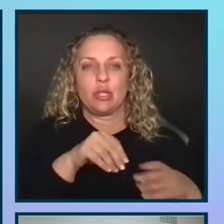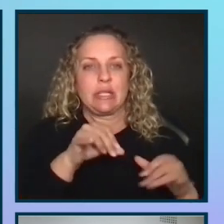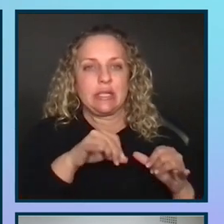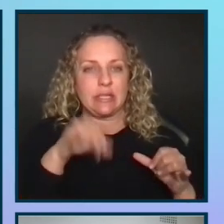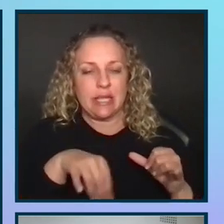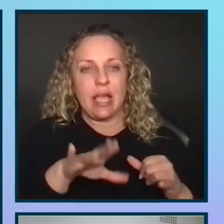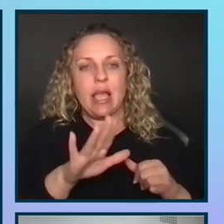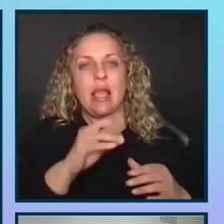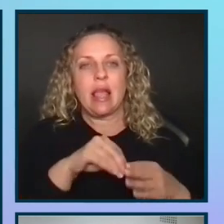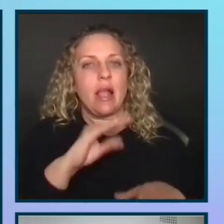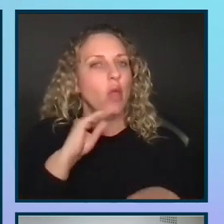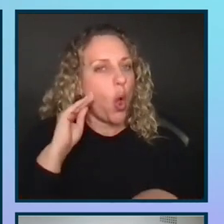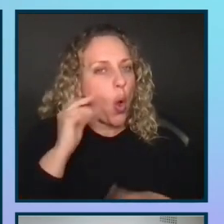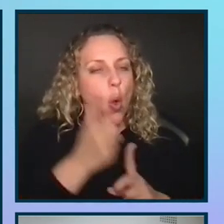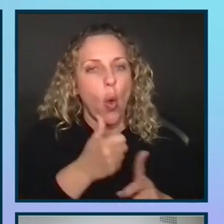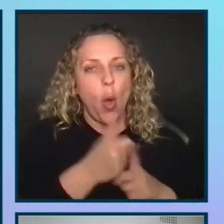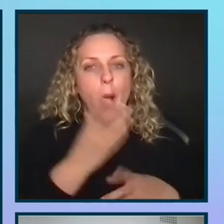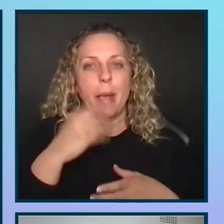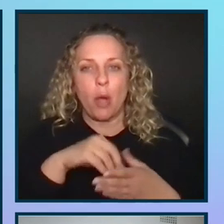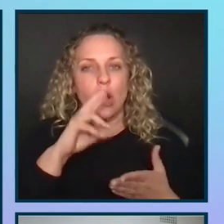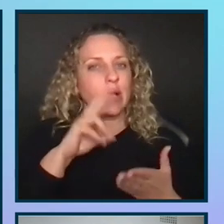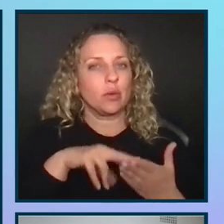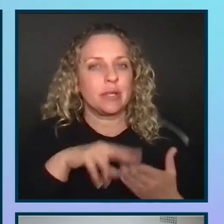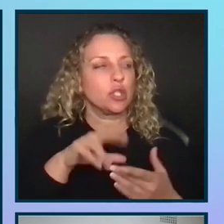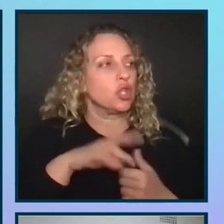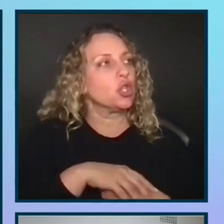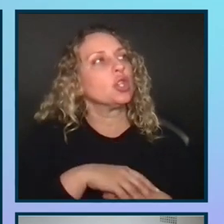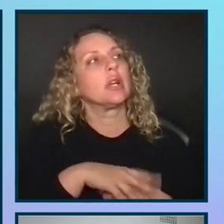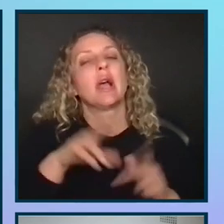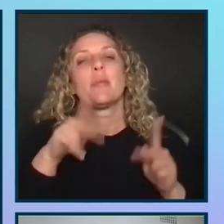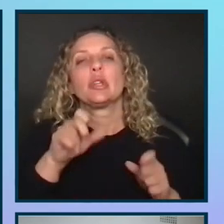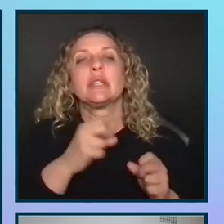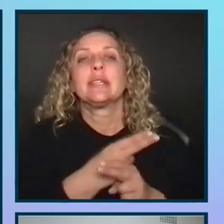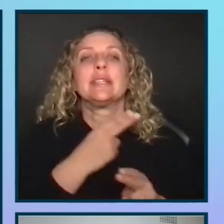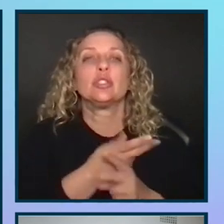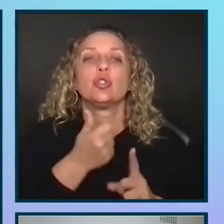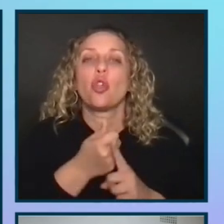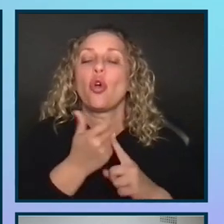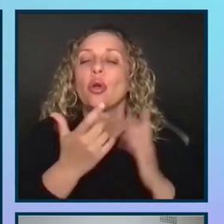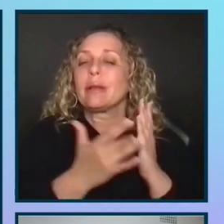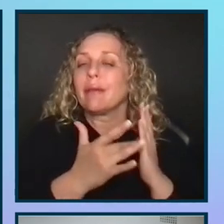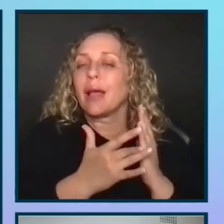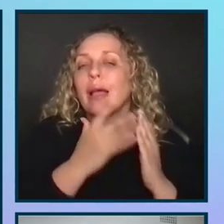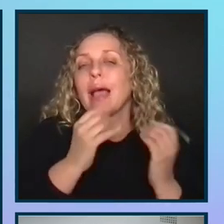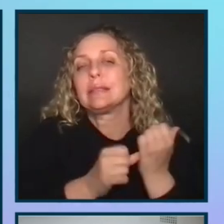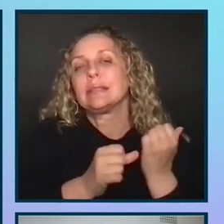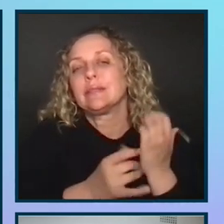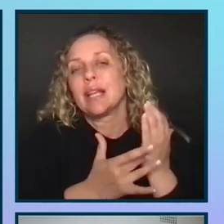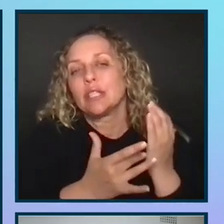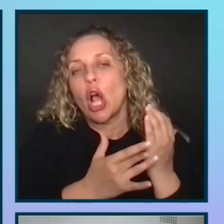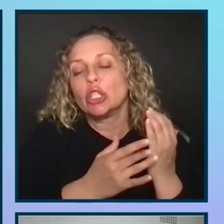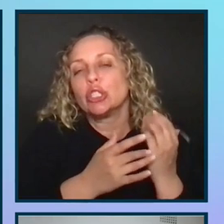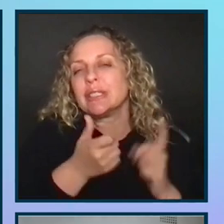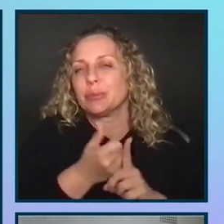like within their own home and take part in the research. A person can use their own devices and assistive technology are set up.